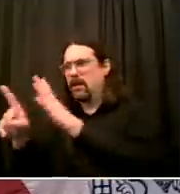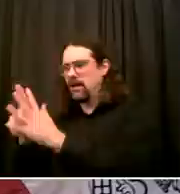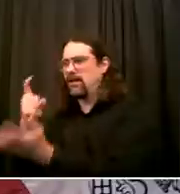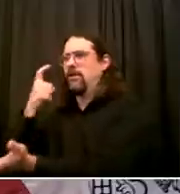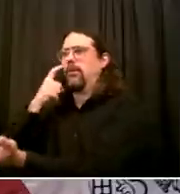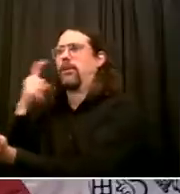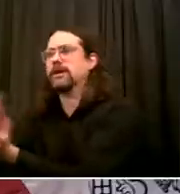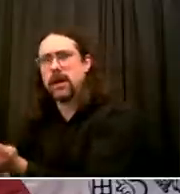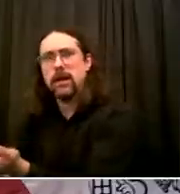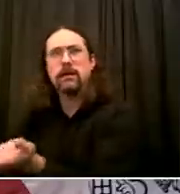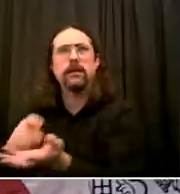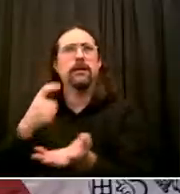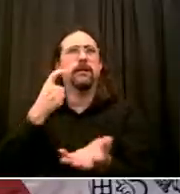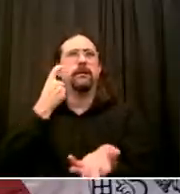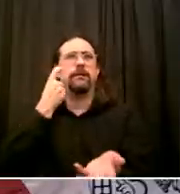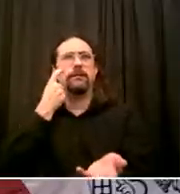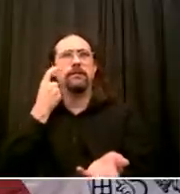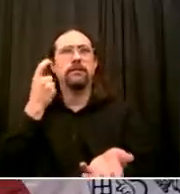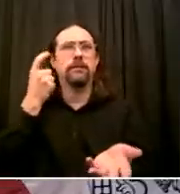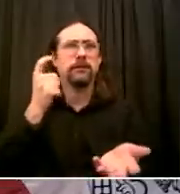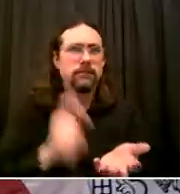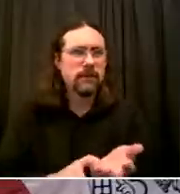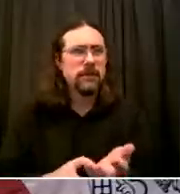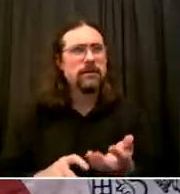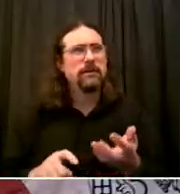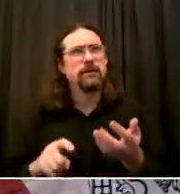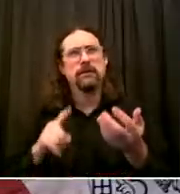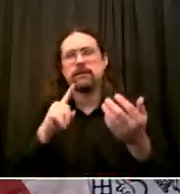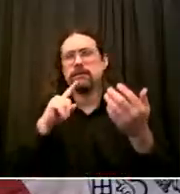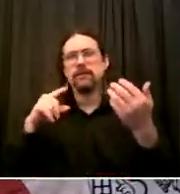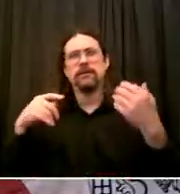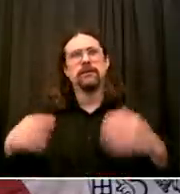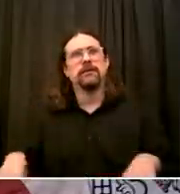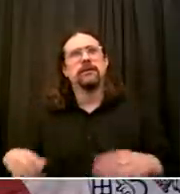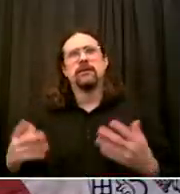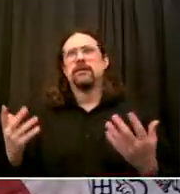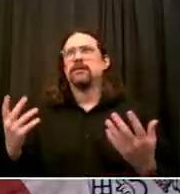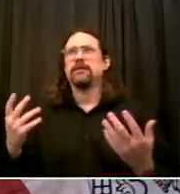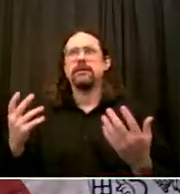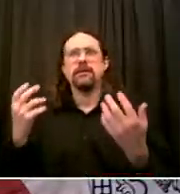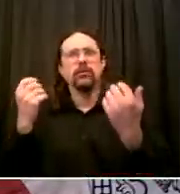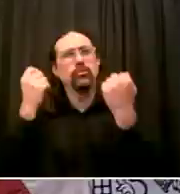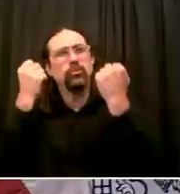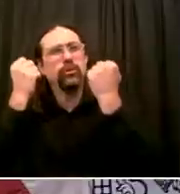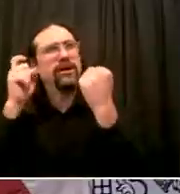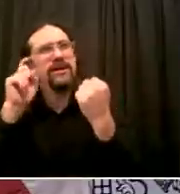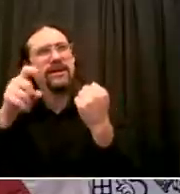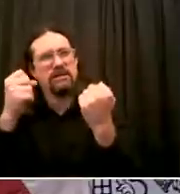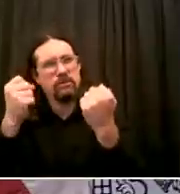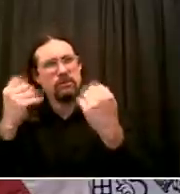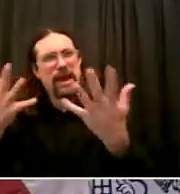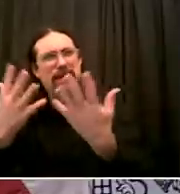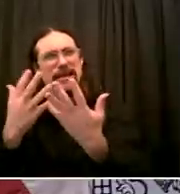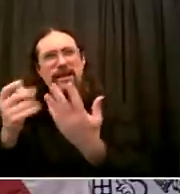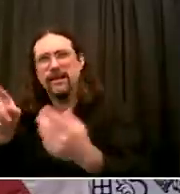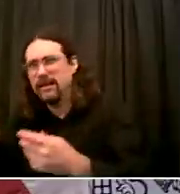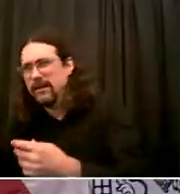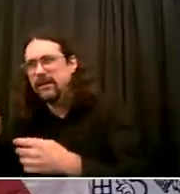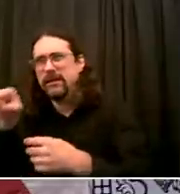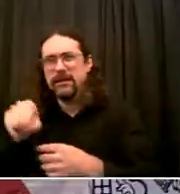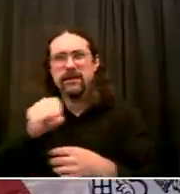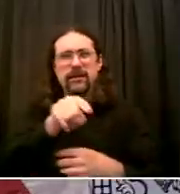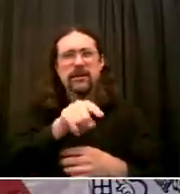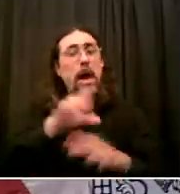By the tragedy of the coronavirus By the shocking overt disparities